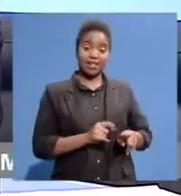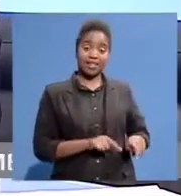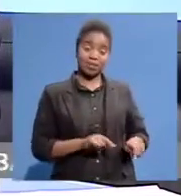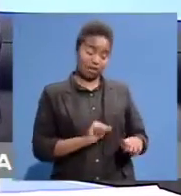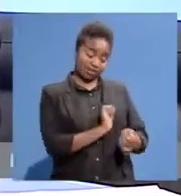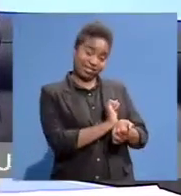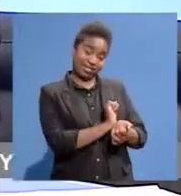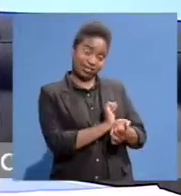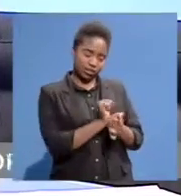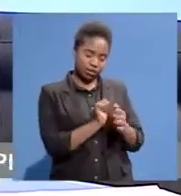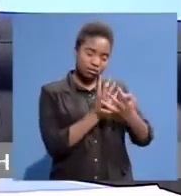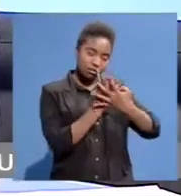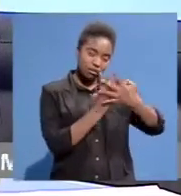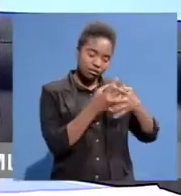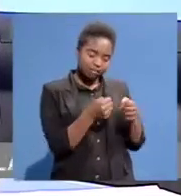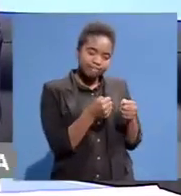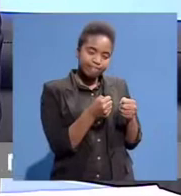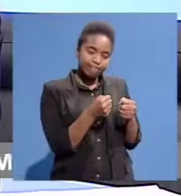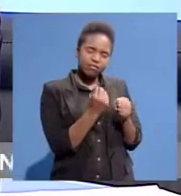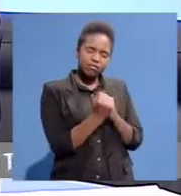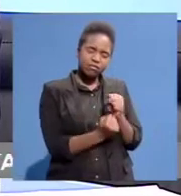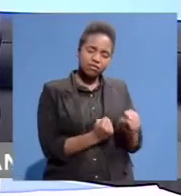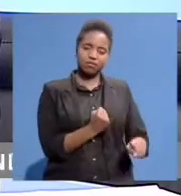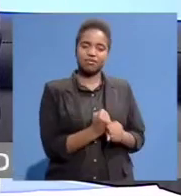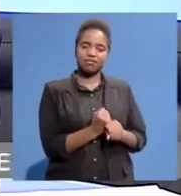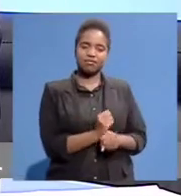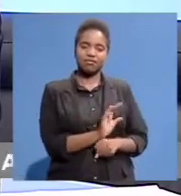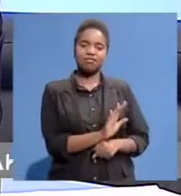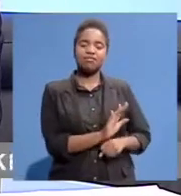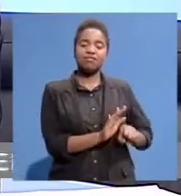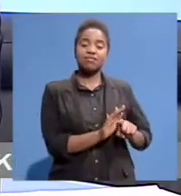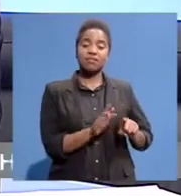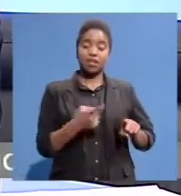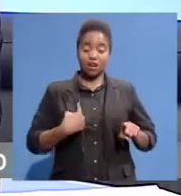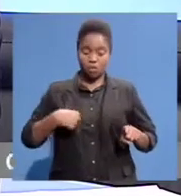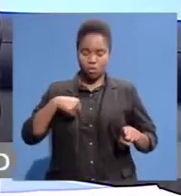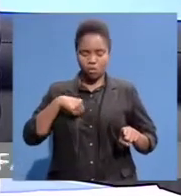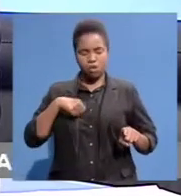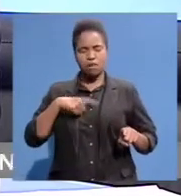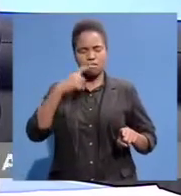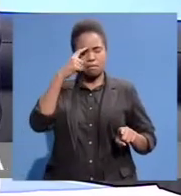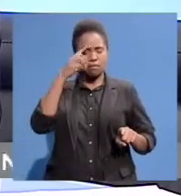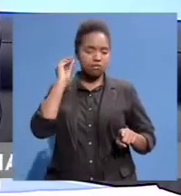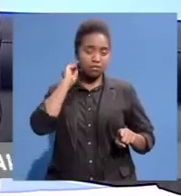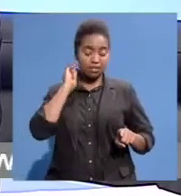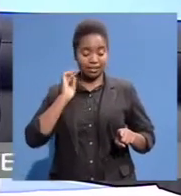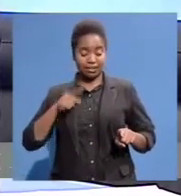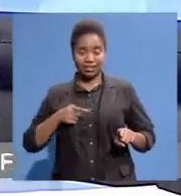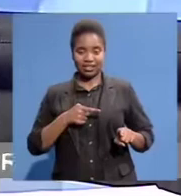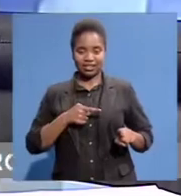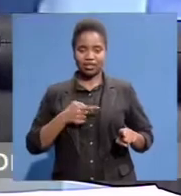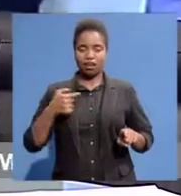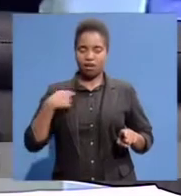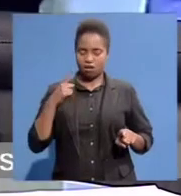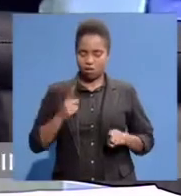exiled And so on I think Tina Were encouraged by the fact that We